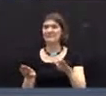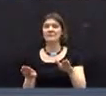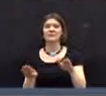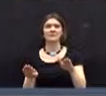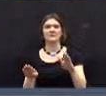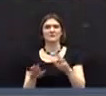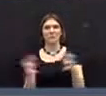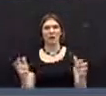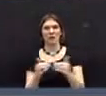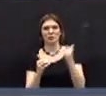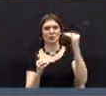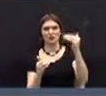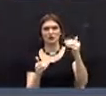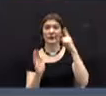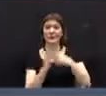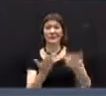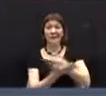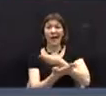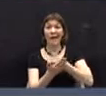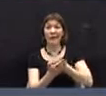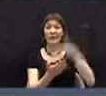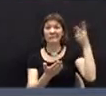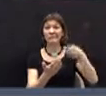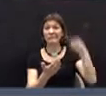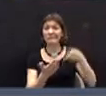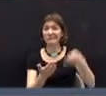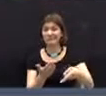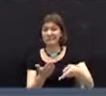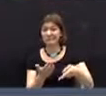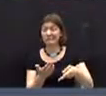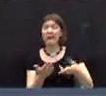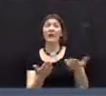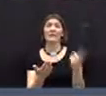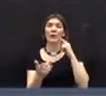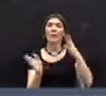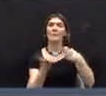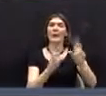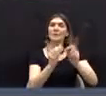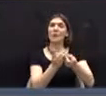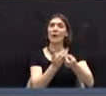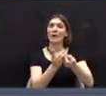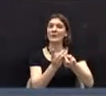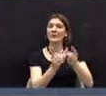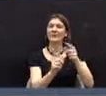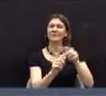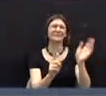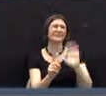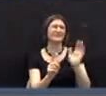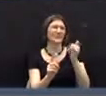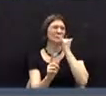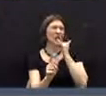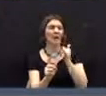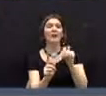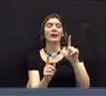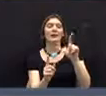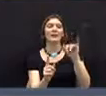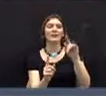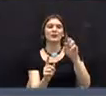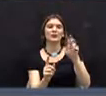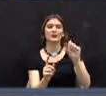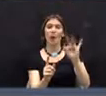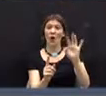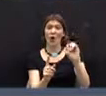some further cuts to salary, for example, in planning. We had already made, not in planning, in the lister's office.